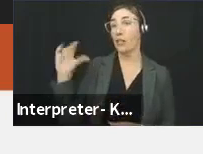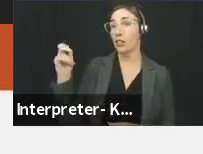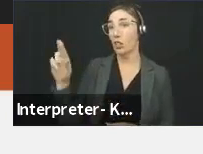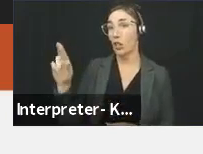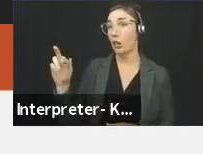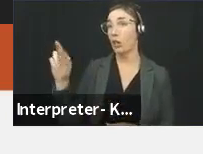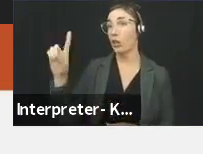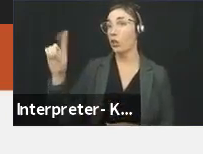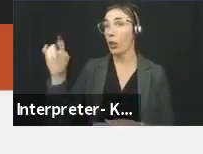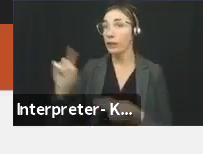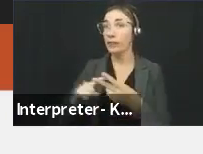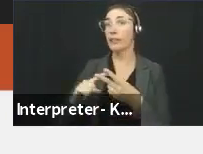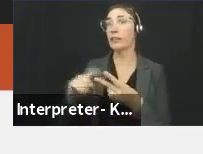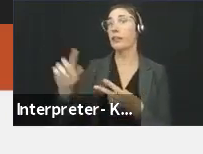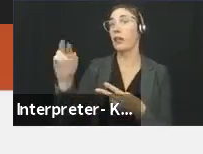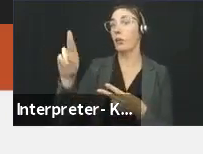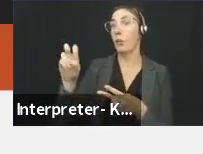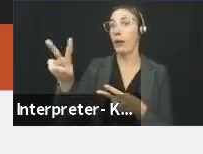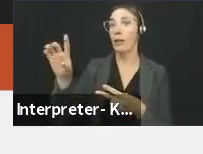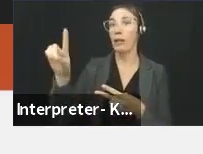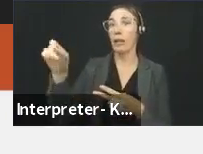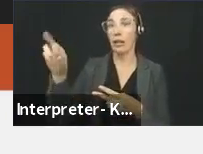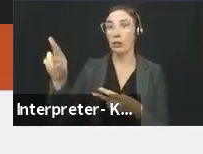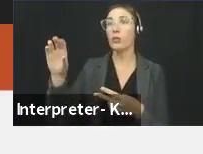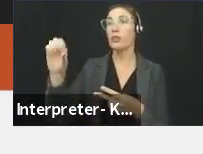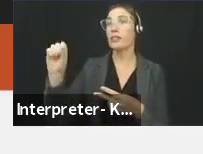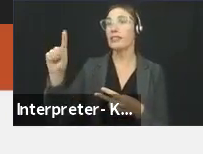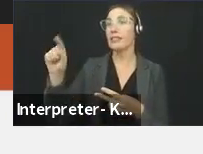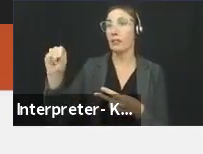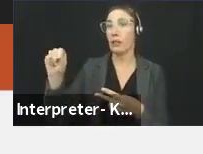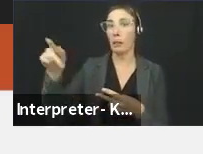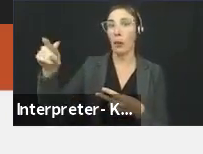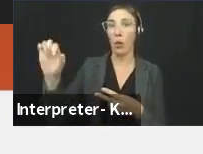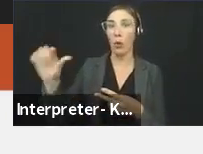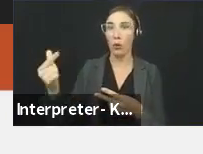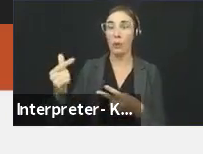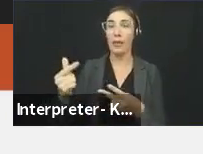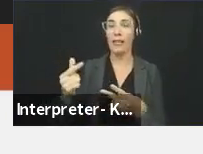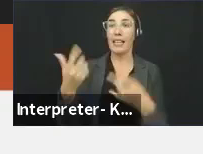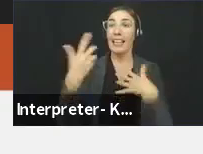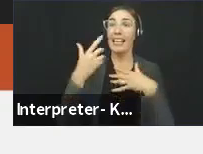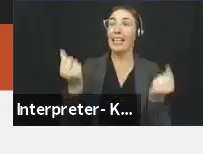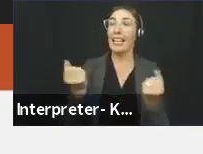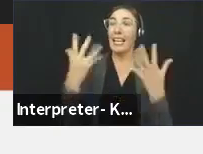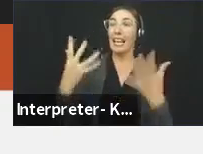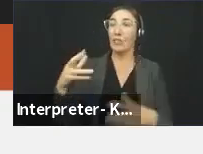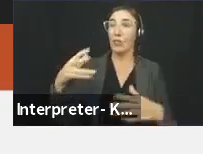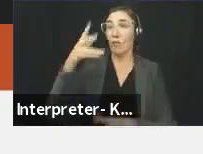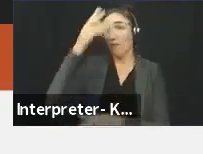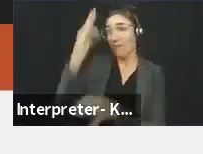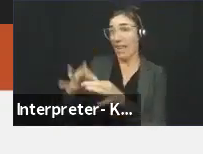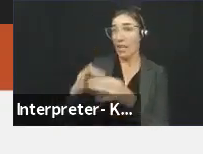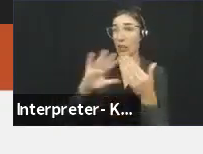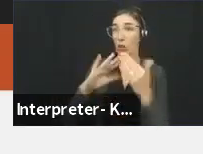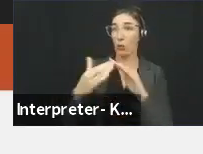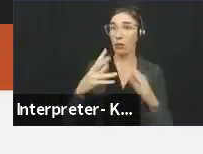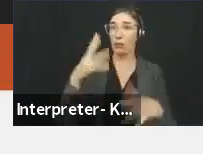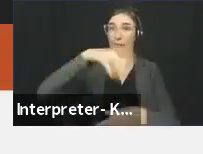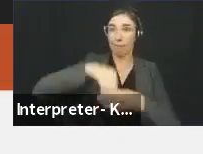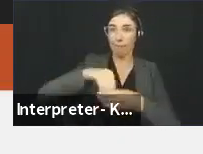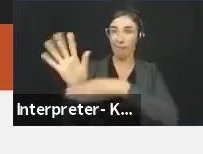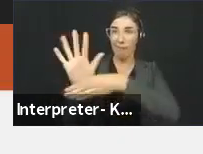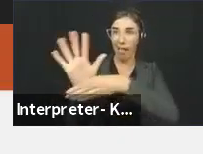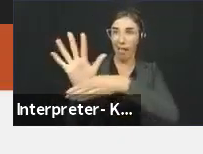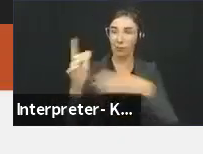Dr. Stephen Pogue each moderated a discussion with interfaith communities on the film's shared legacies. The film showed about the historical